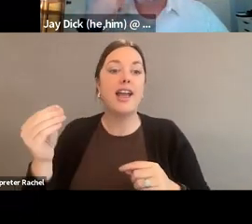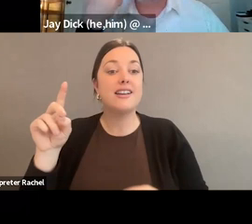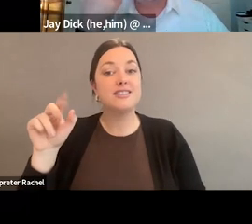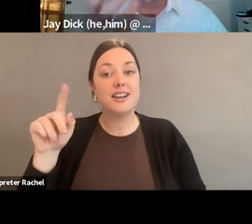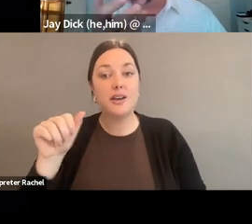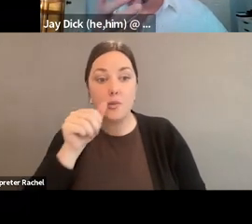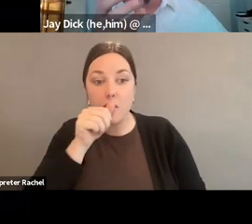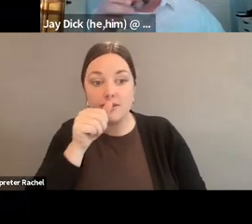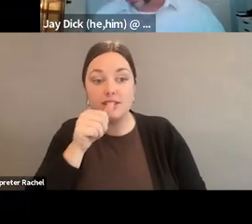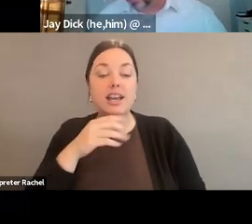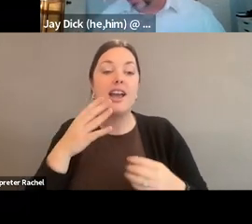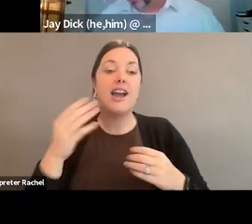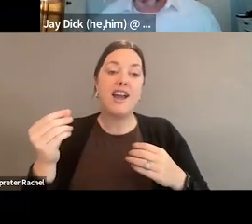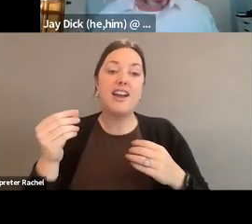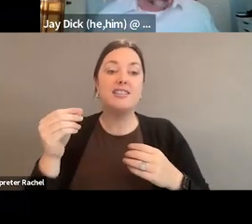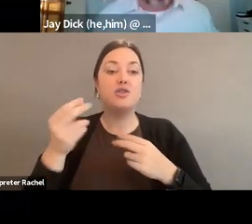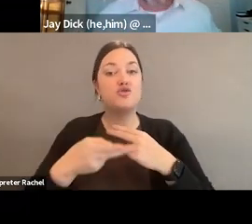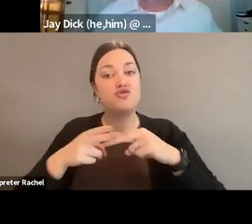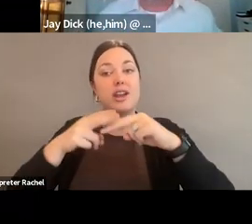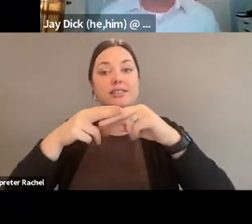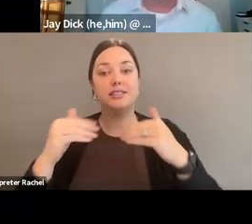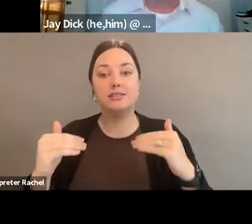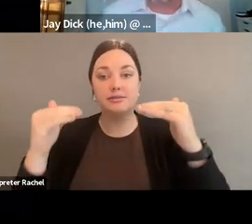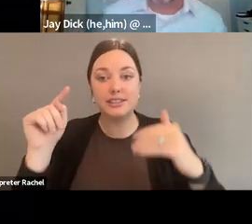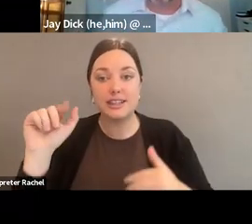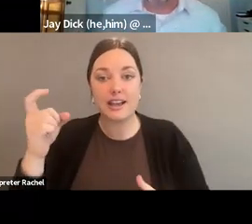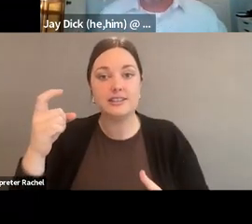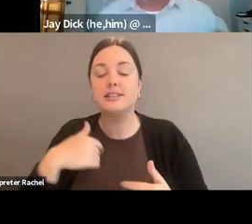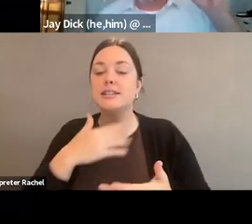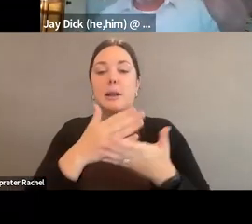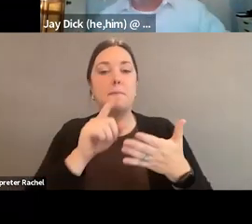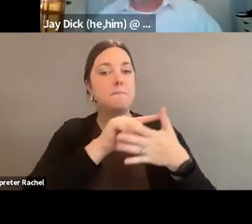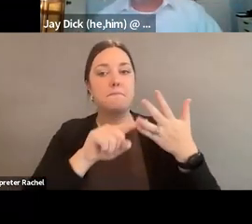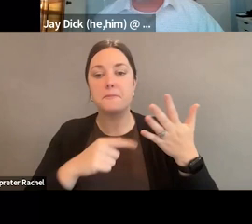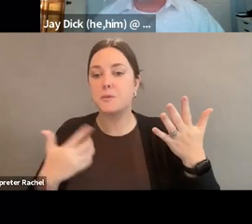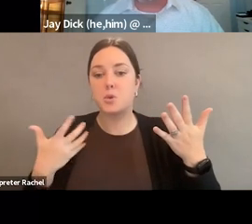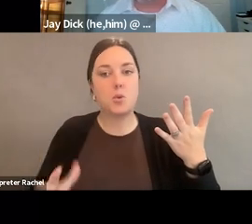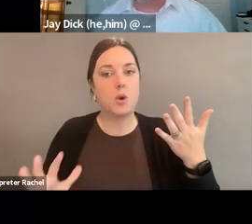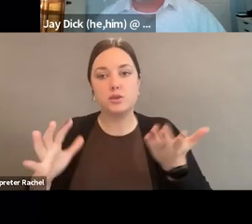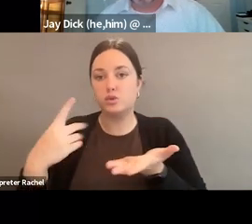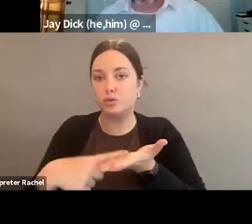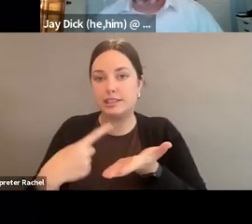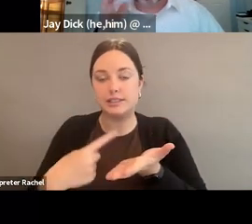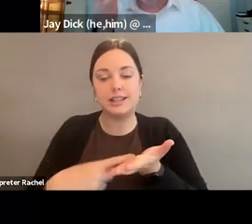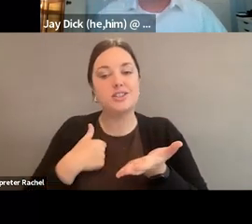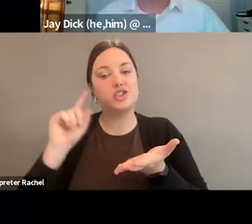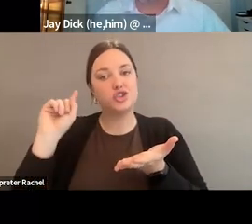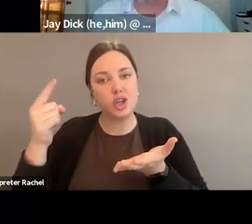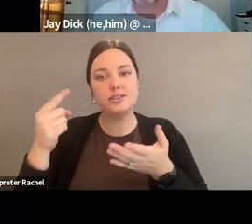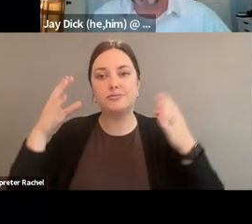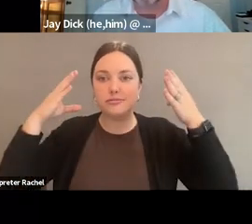taxes. So, it's interesting to see what they do not want to be talking about. They just want to get down to legislating things that